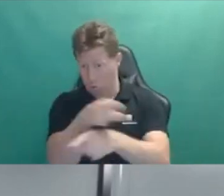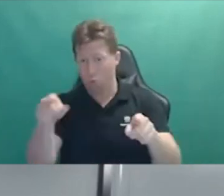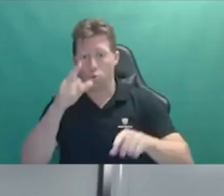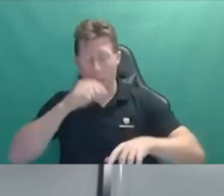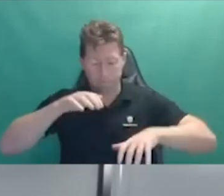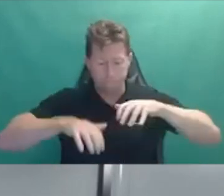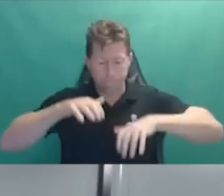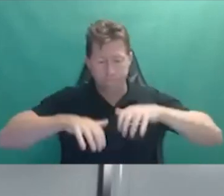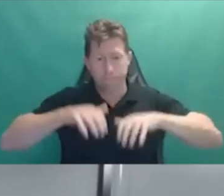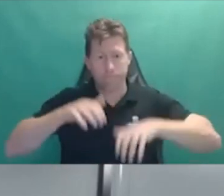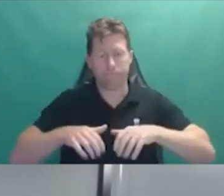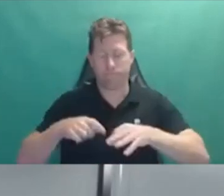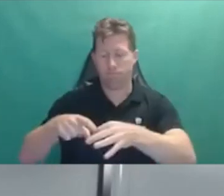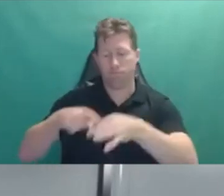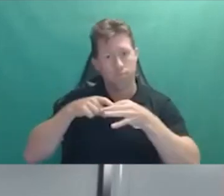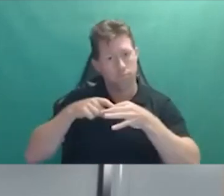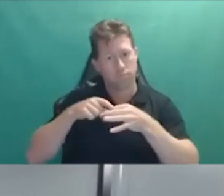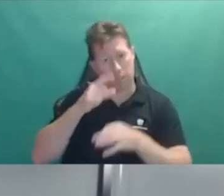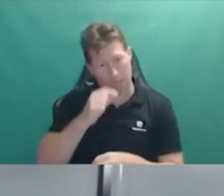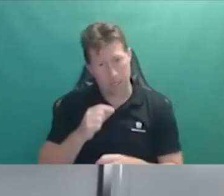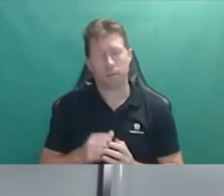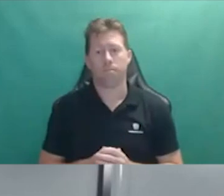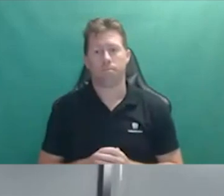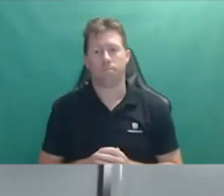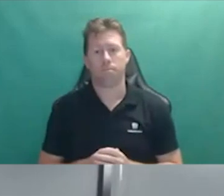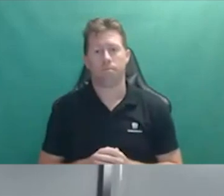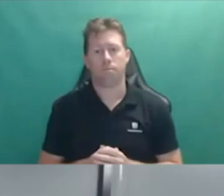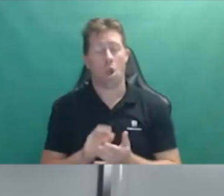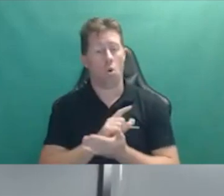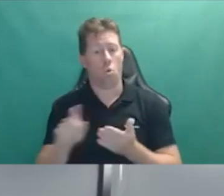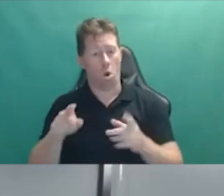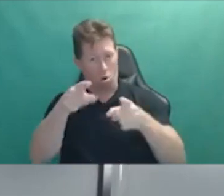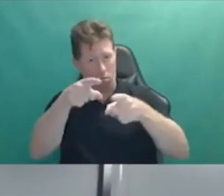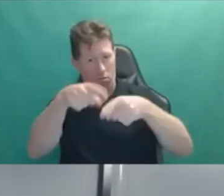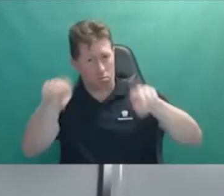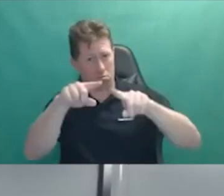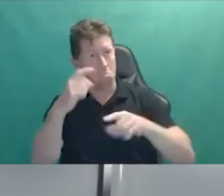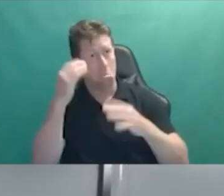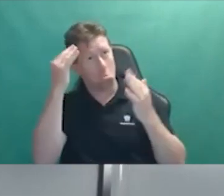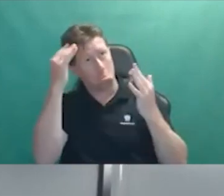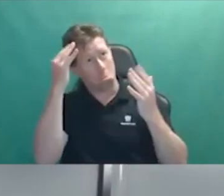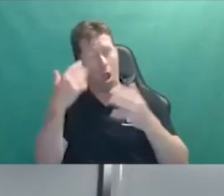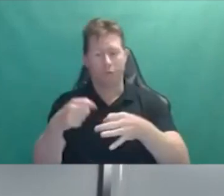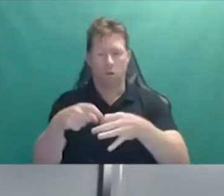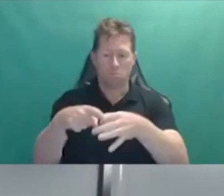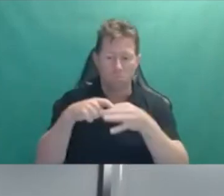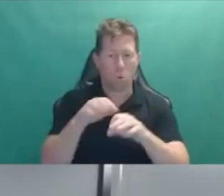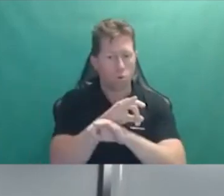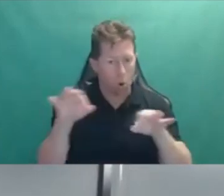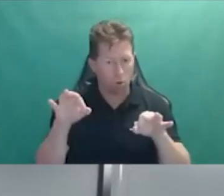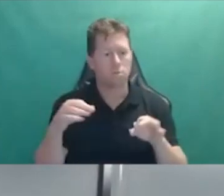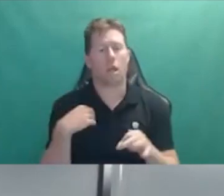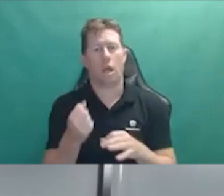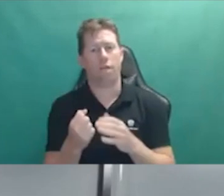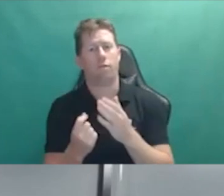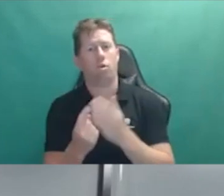chat. But while we're waiting for you to think of a question and also we'll have an opportunity for